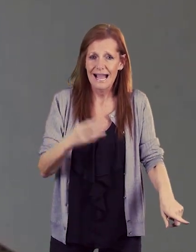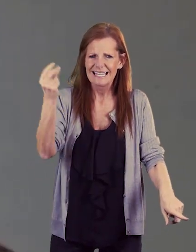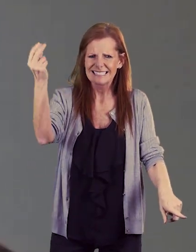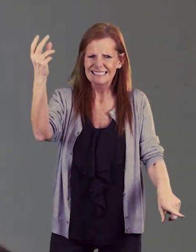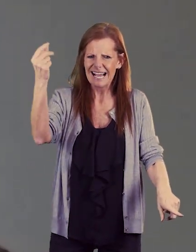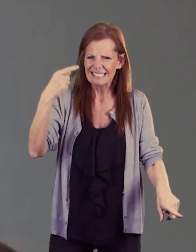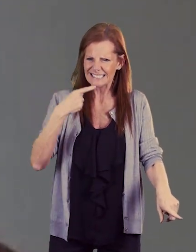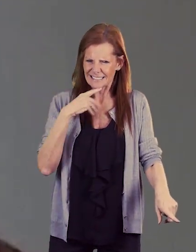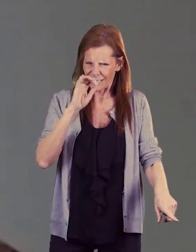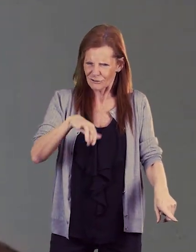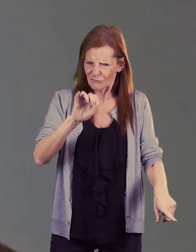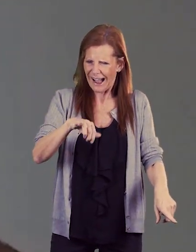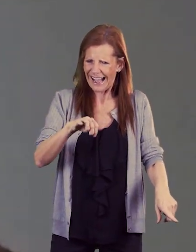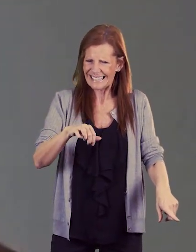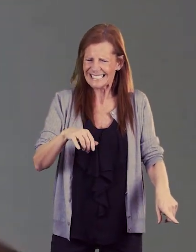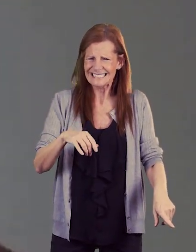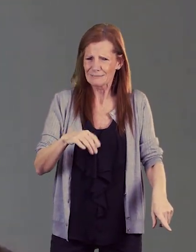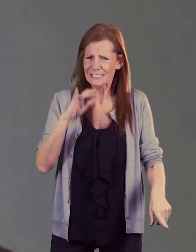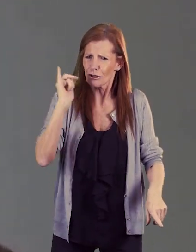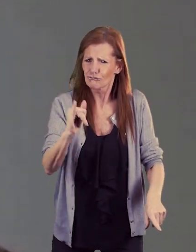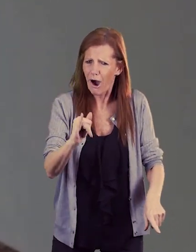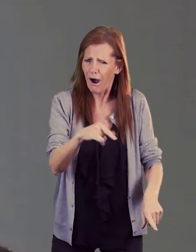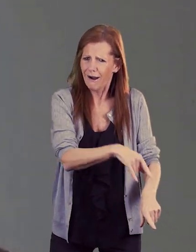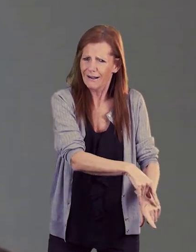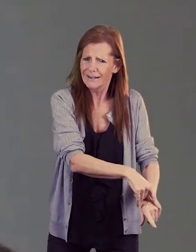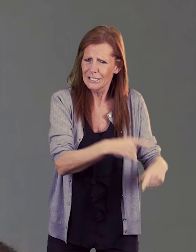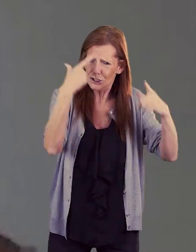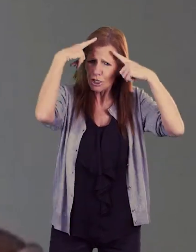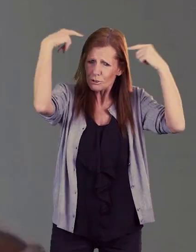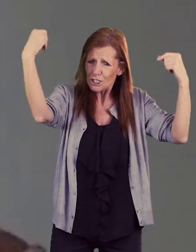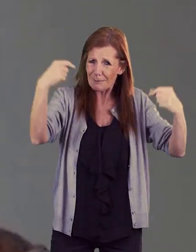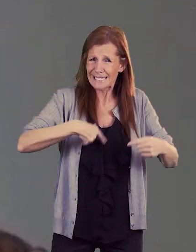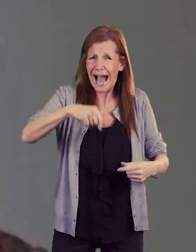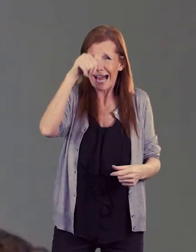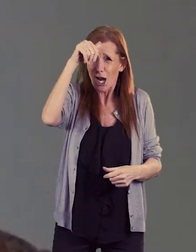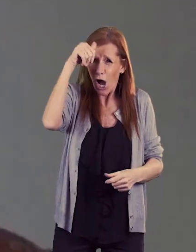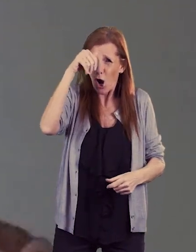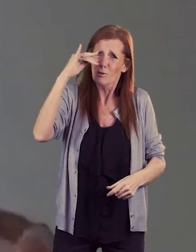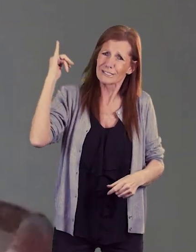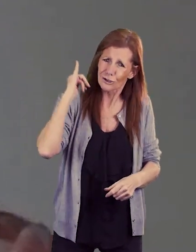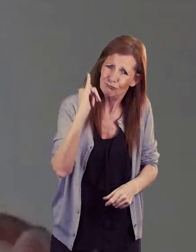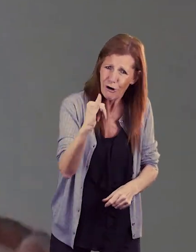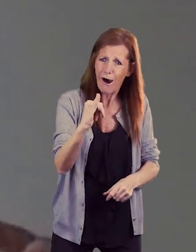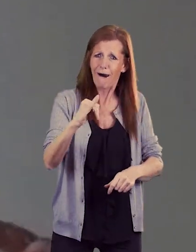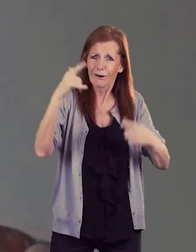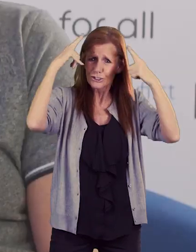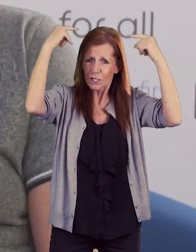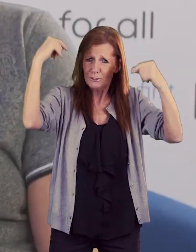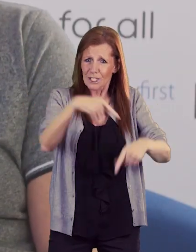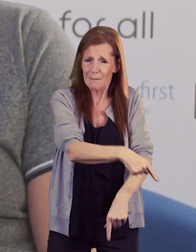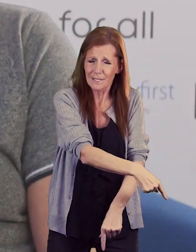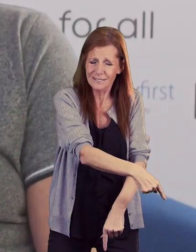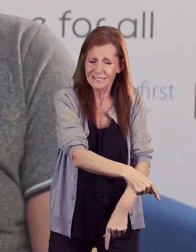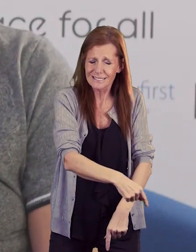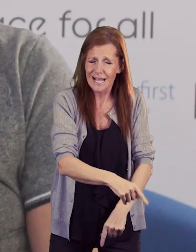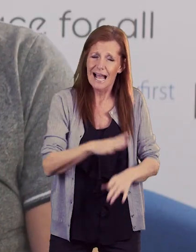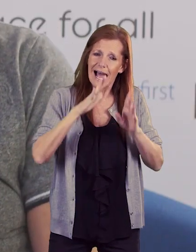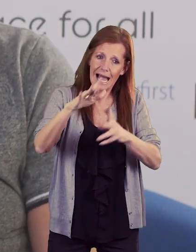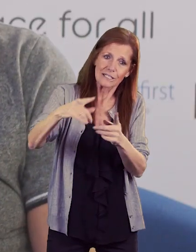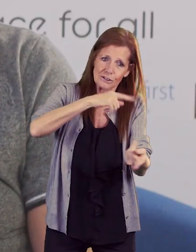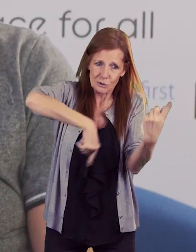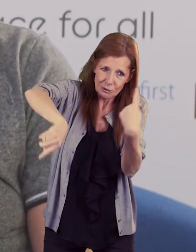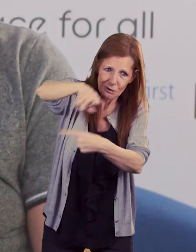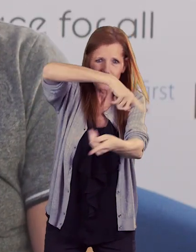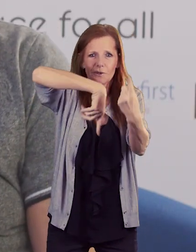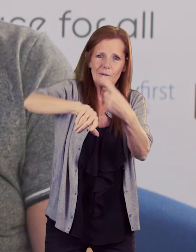the taxi driver goes it's not it's your dog yes it's the wrong one it's a German shepherd yes I know it's a German shepherd it's the wrong German shepherd and we had to